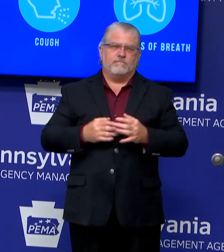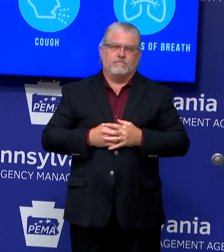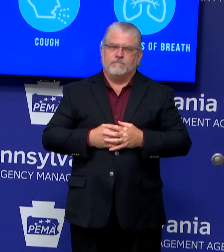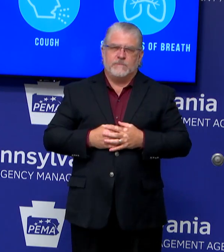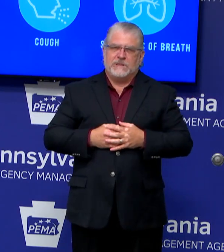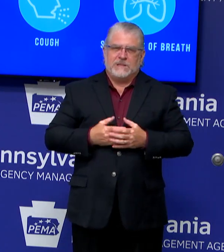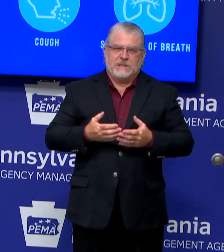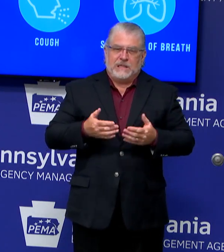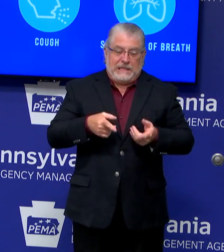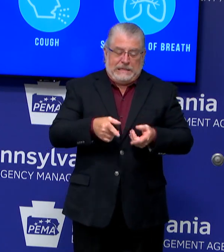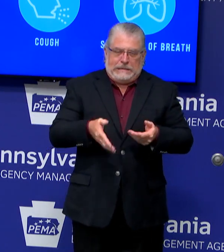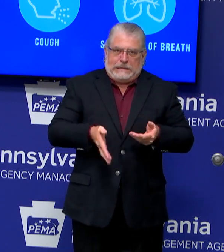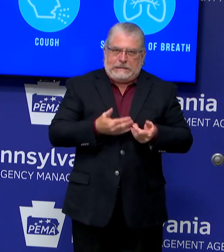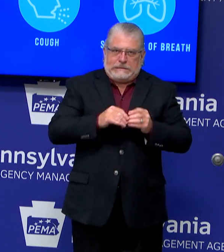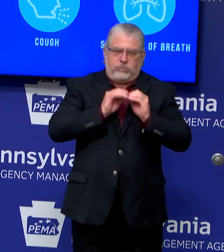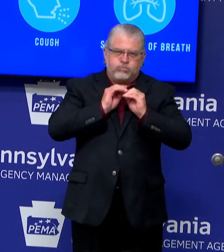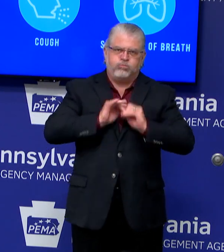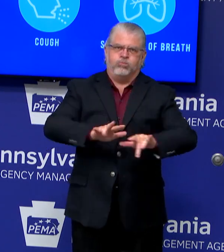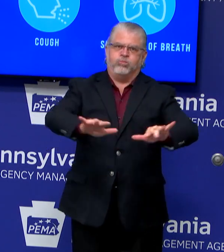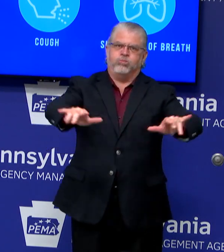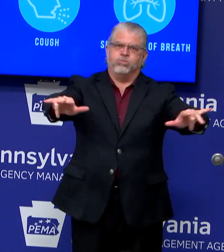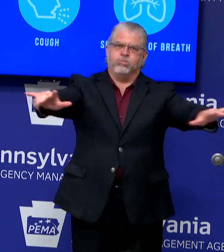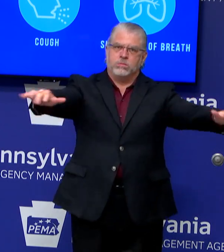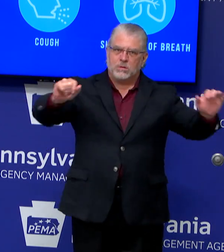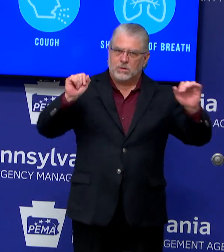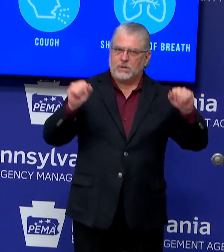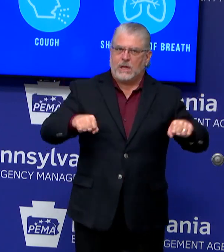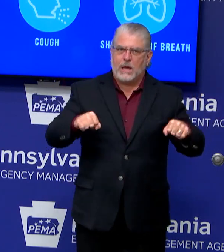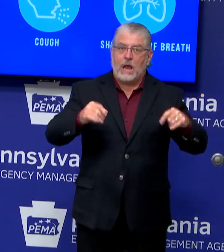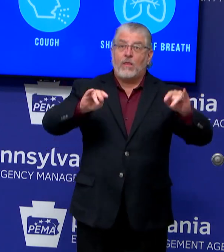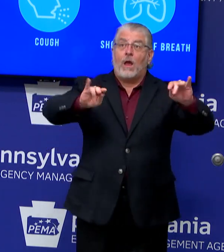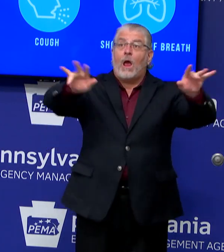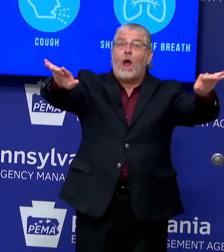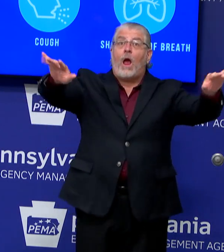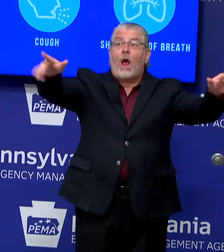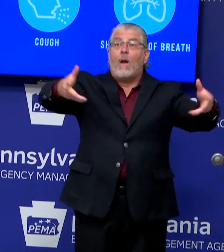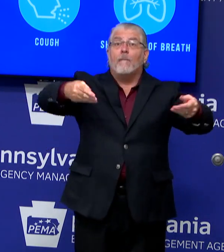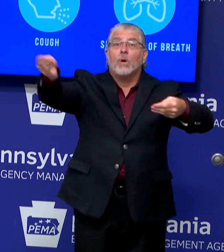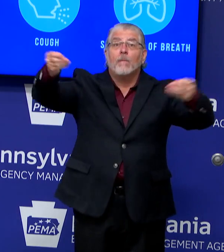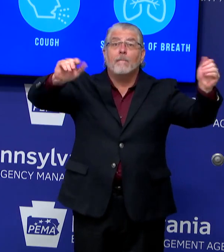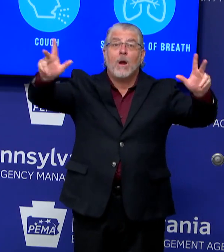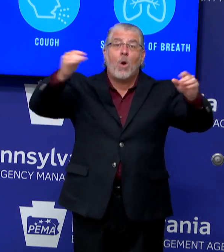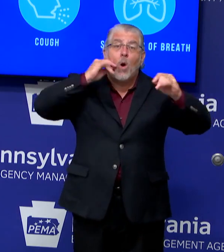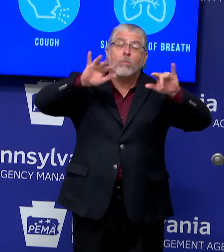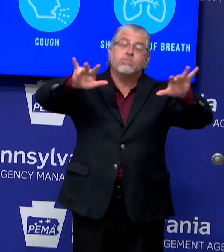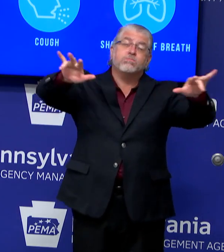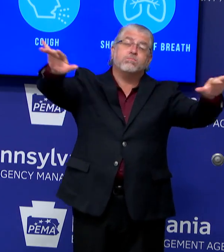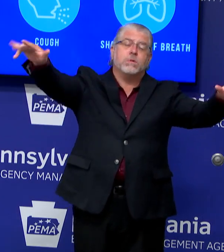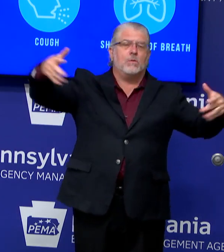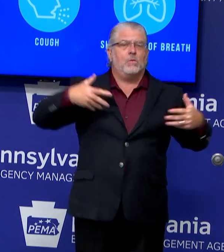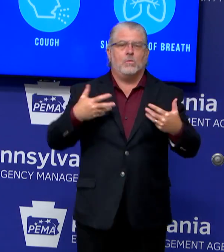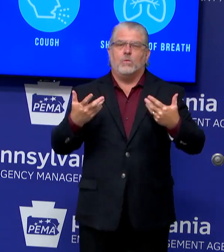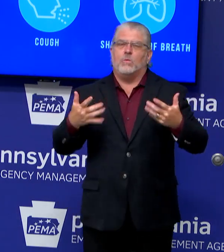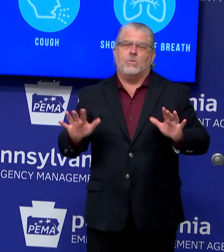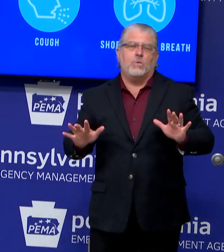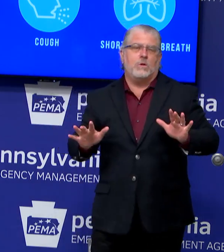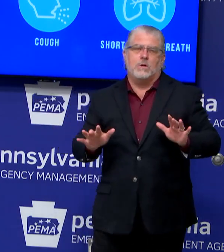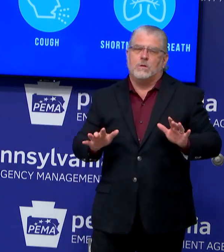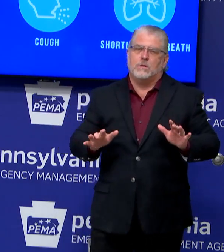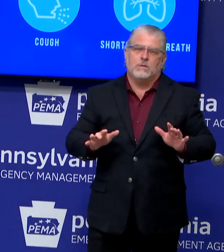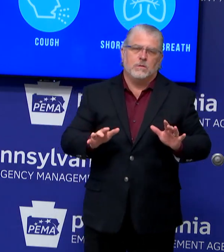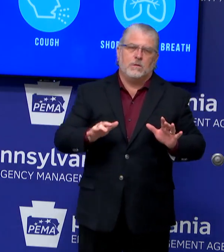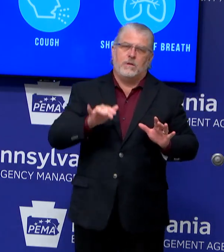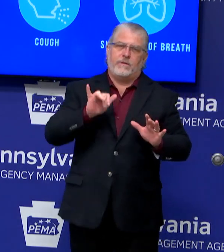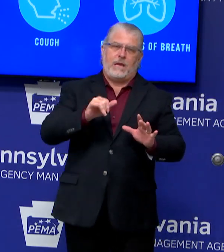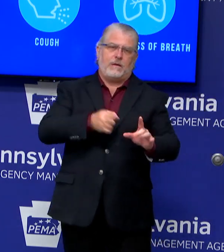transferring COVID-19 and could itself lead to significant outbreaks throughout Pennsylvania and other places in the